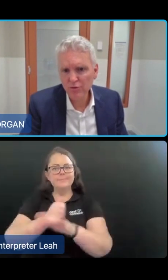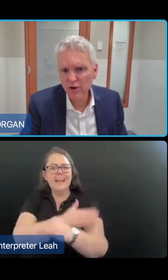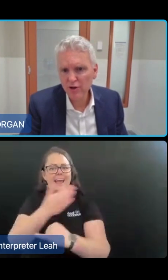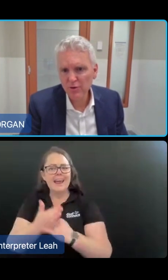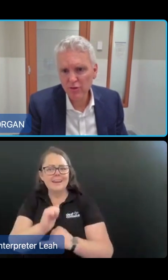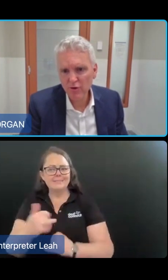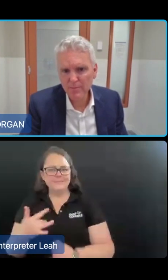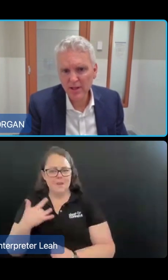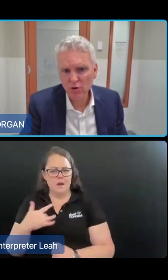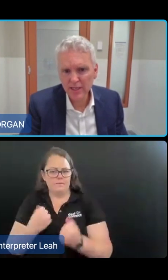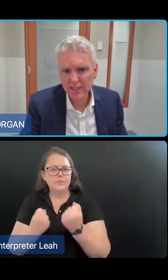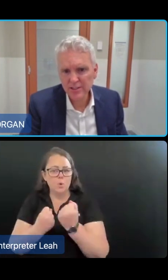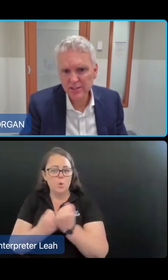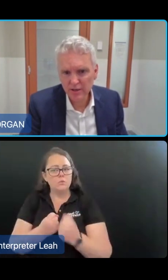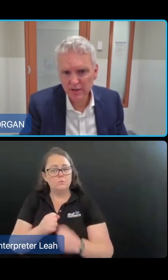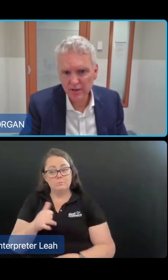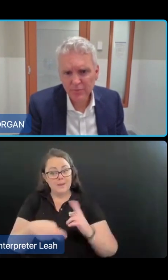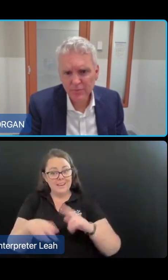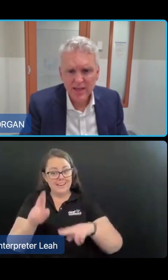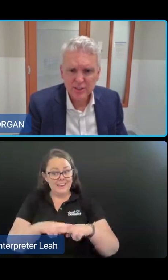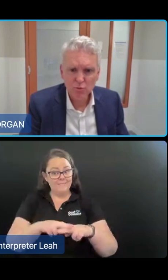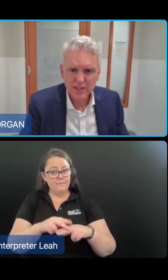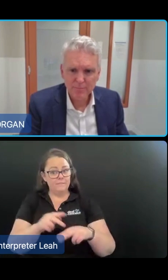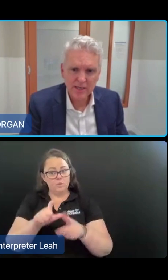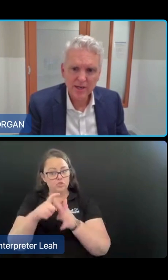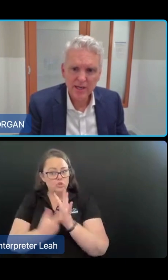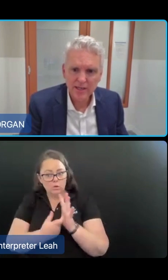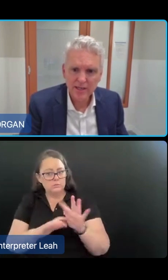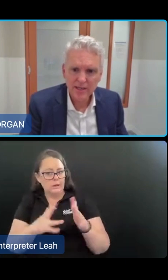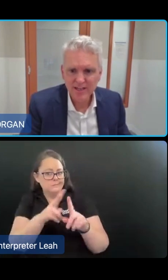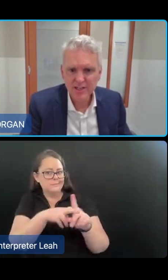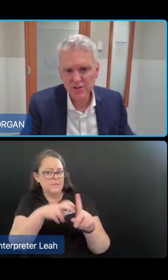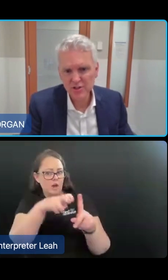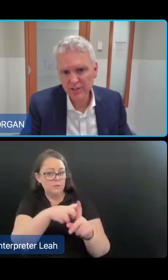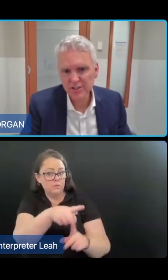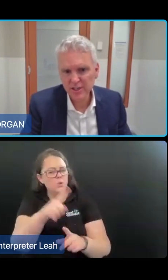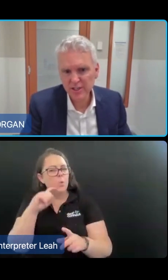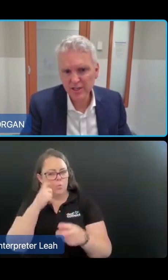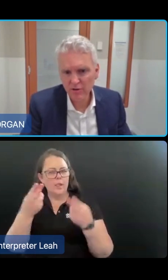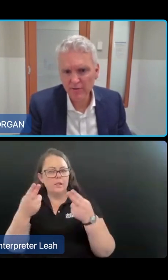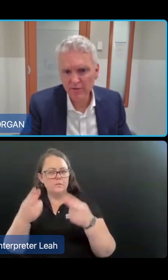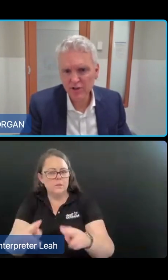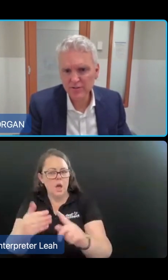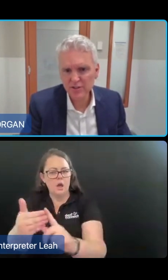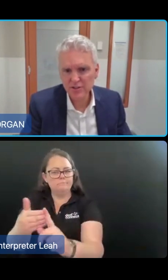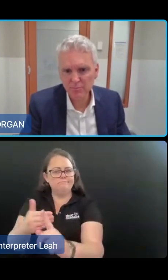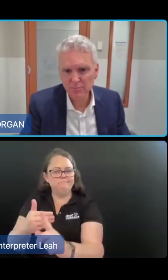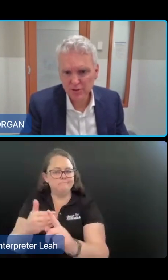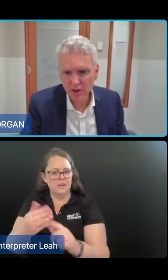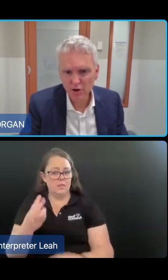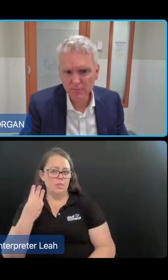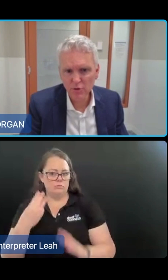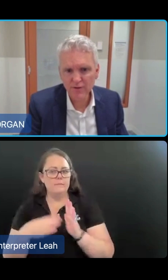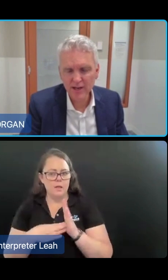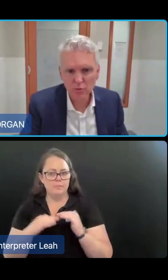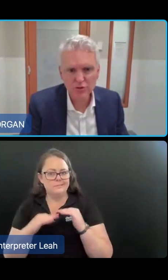diagnosed with three months or less to live. And this would typically be an addition to existing ongoing services to